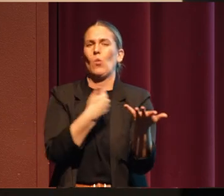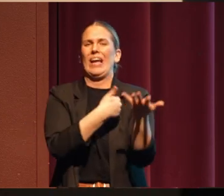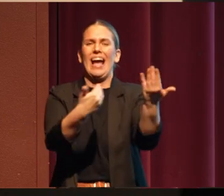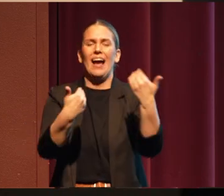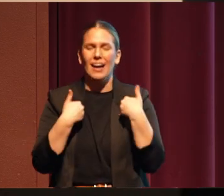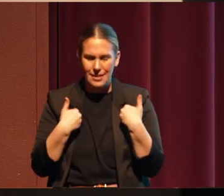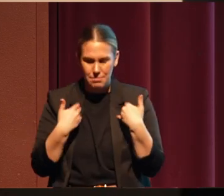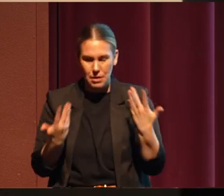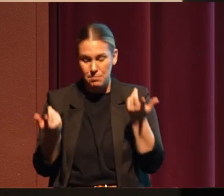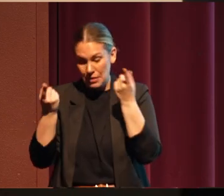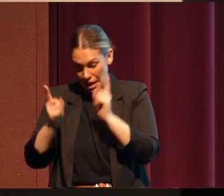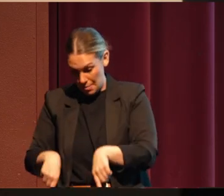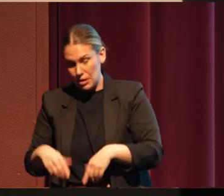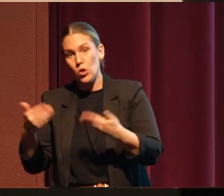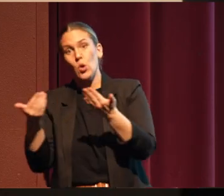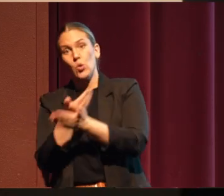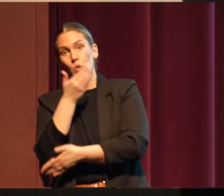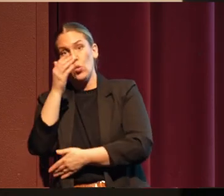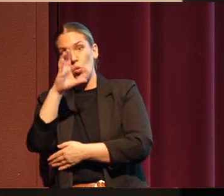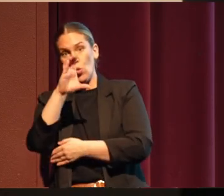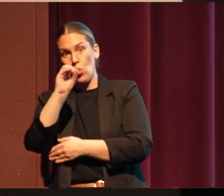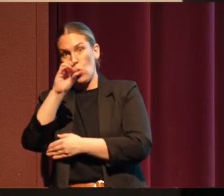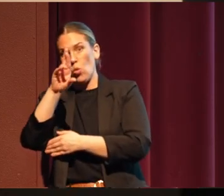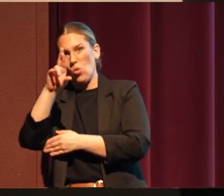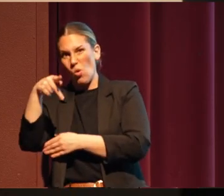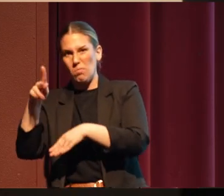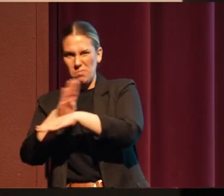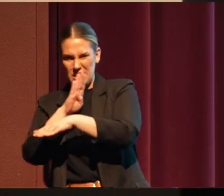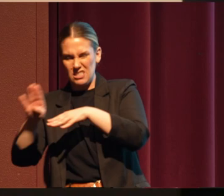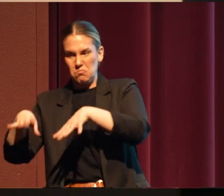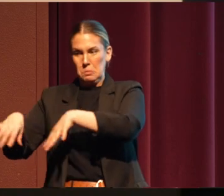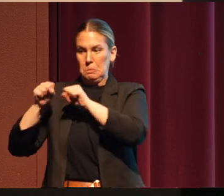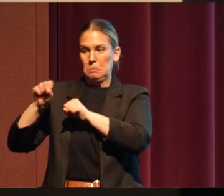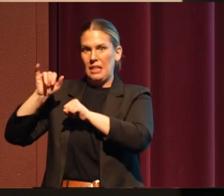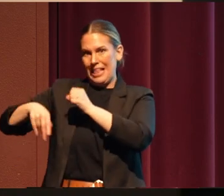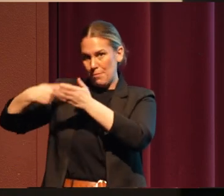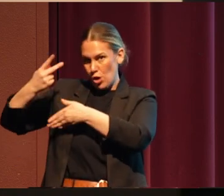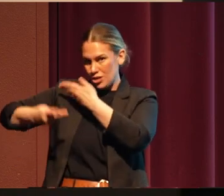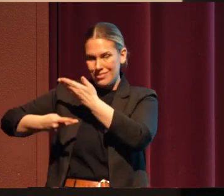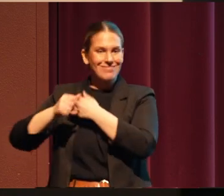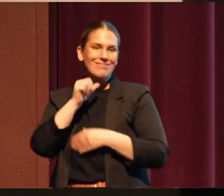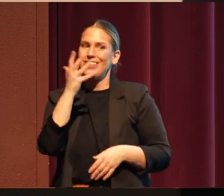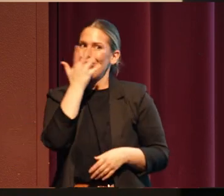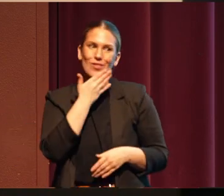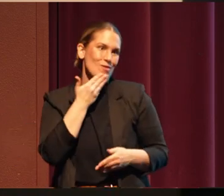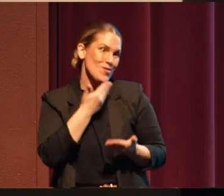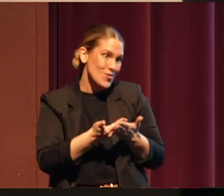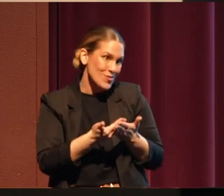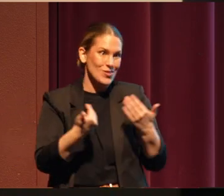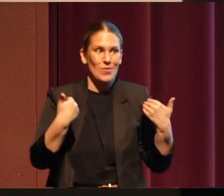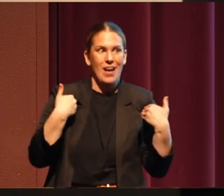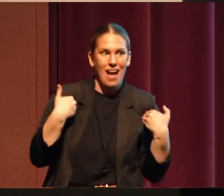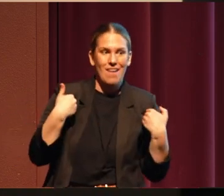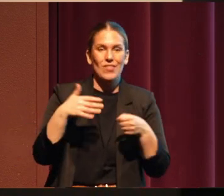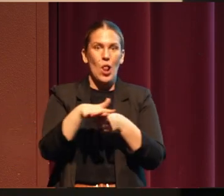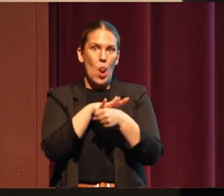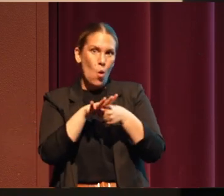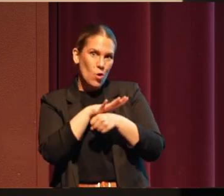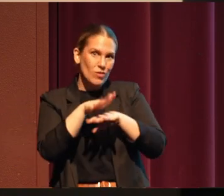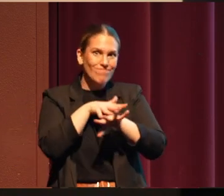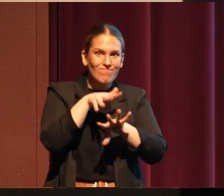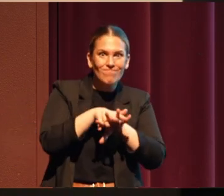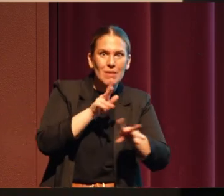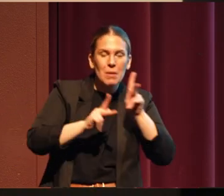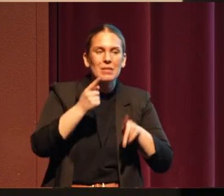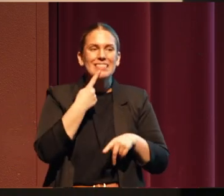was a new corporation took over this project. And it does not look good to have the local natives saying that your